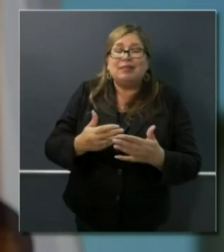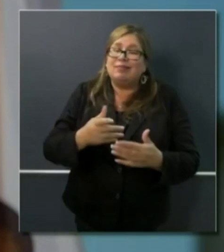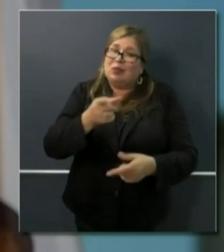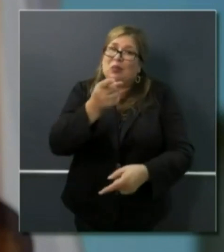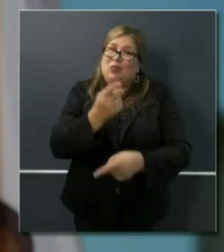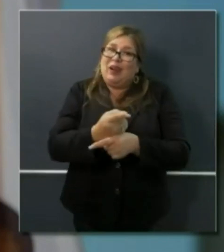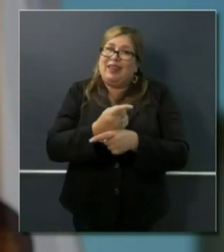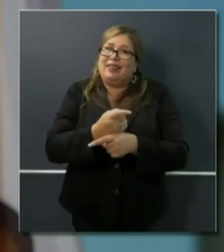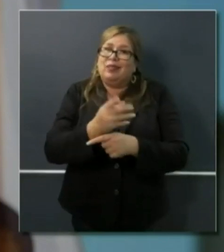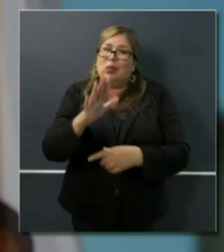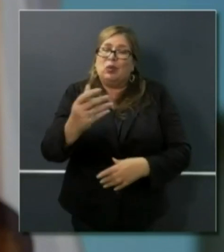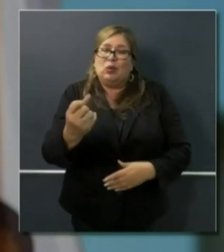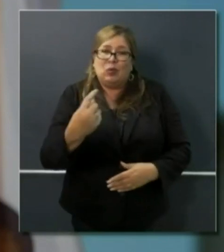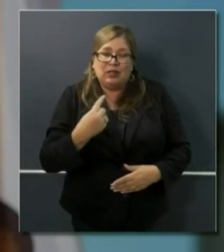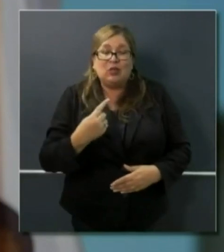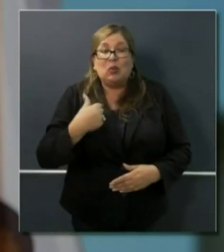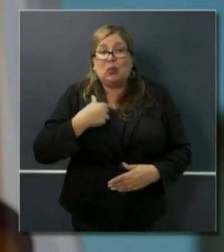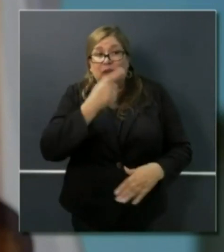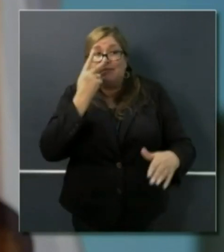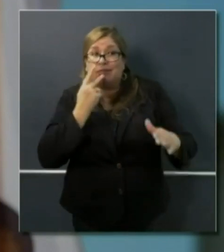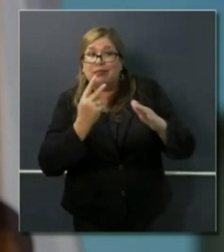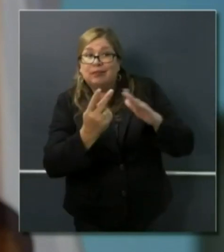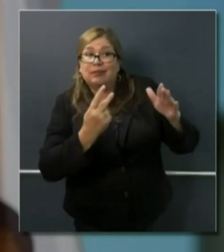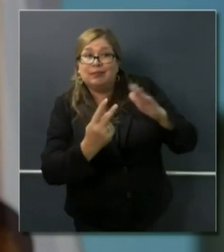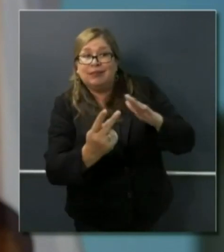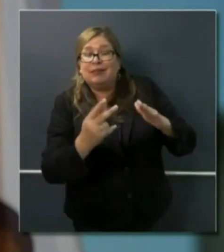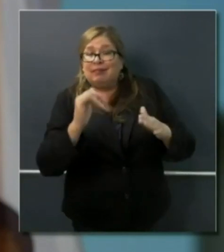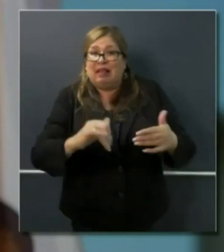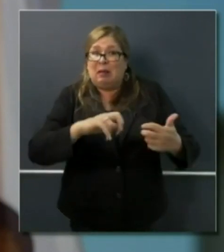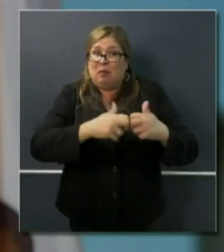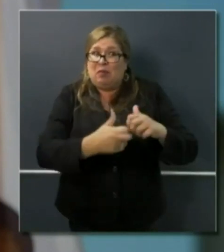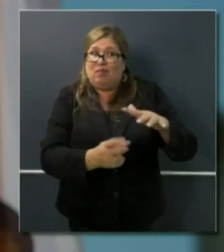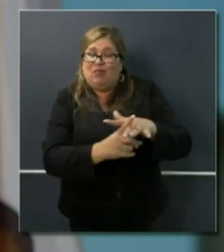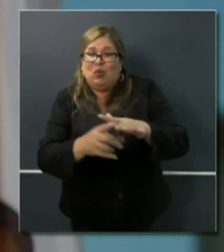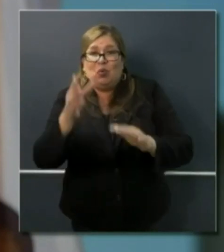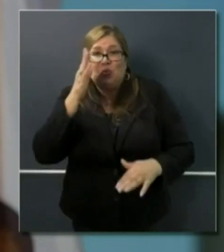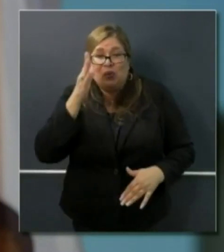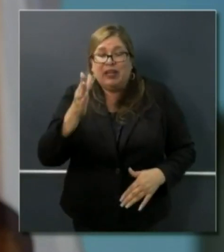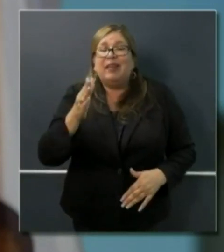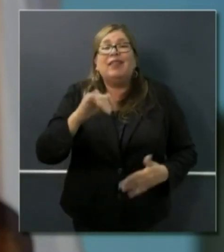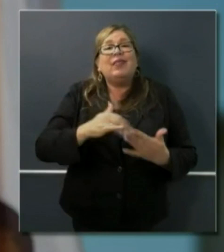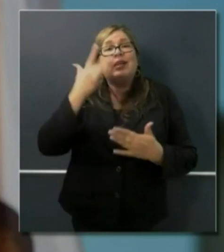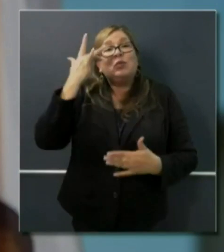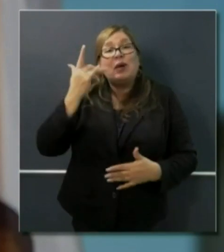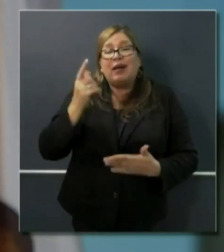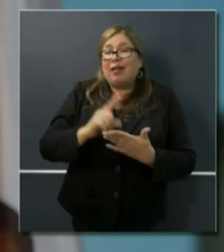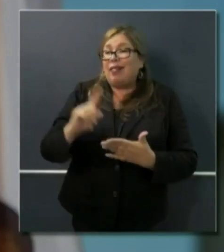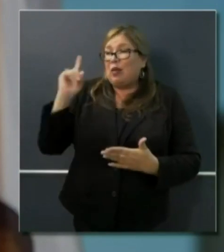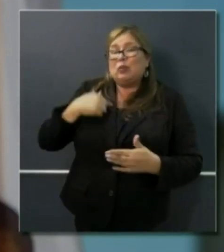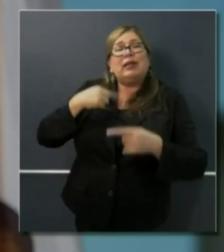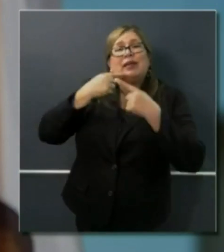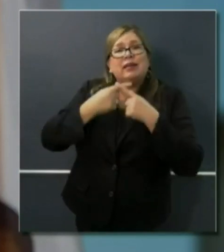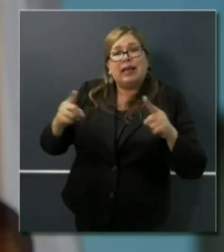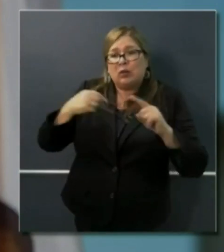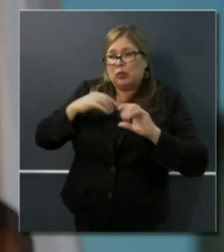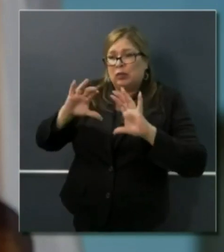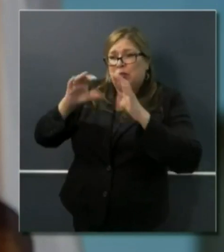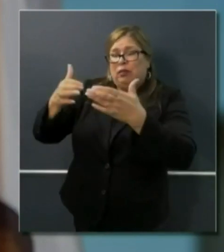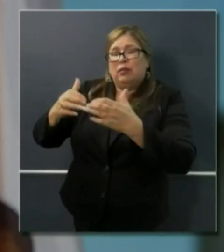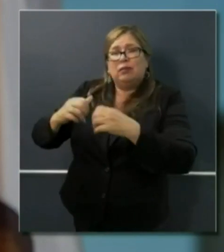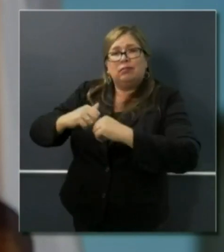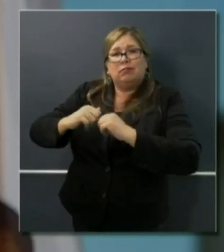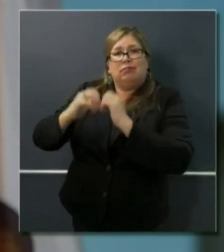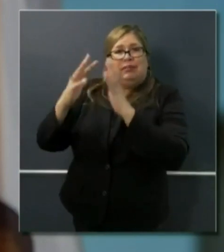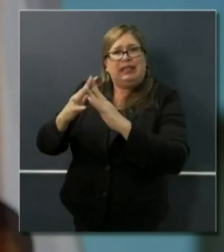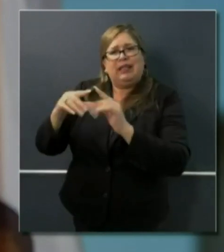week or so ago with the creation of a testing task force led by a leader of one of the largest